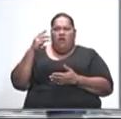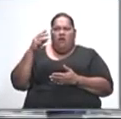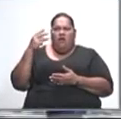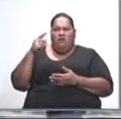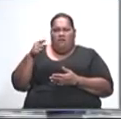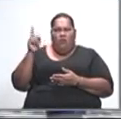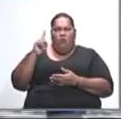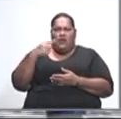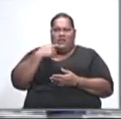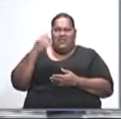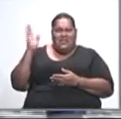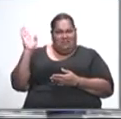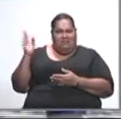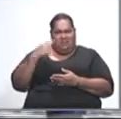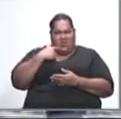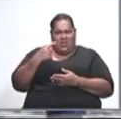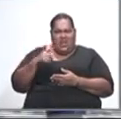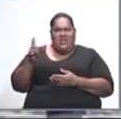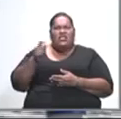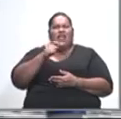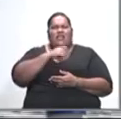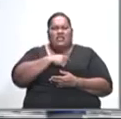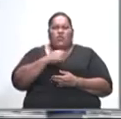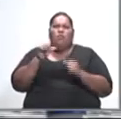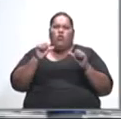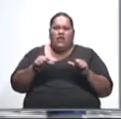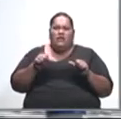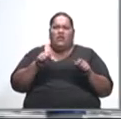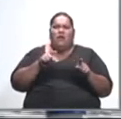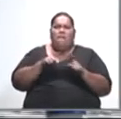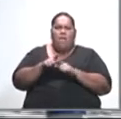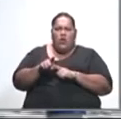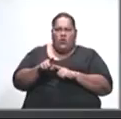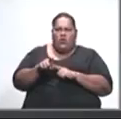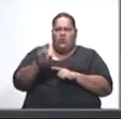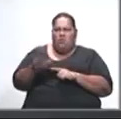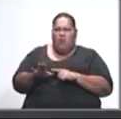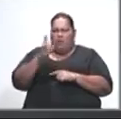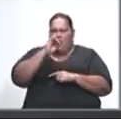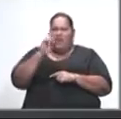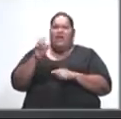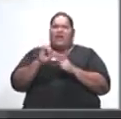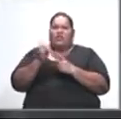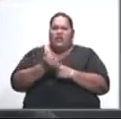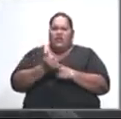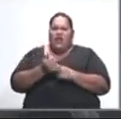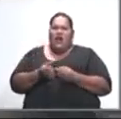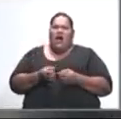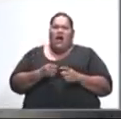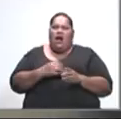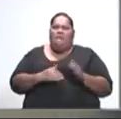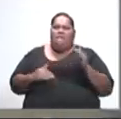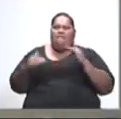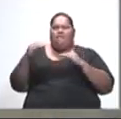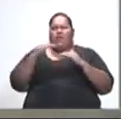he says, Ministry of Women is entrusted with protecting the most vulnerable in our society, promoting gender equality and upholding the